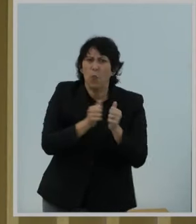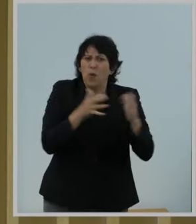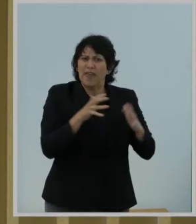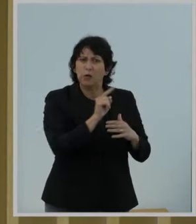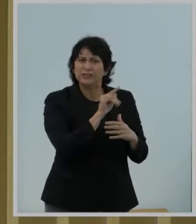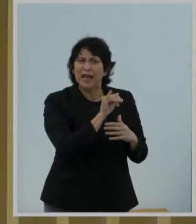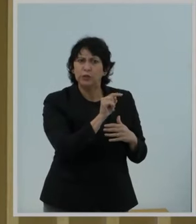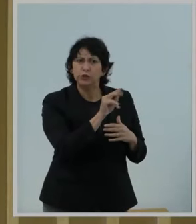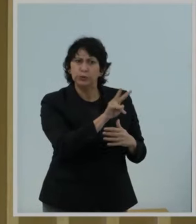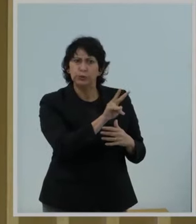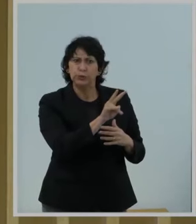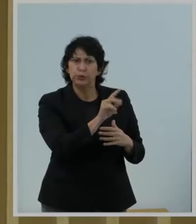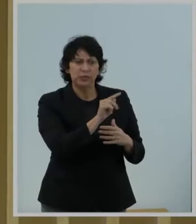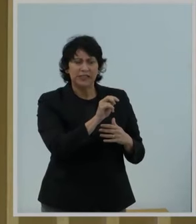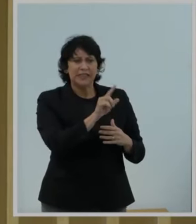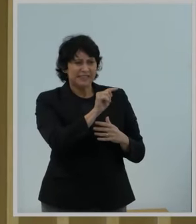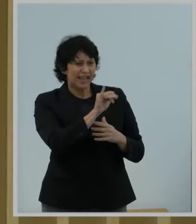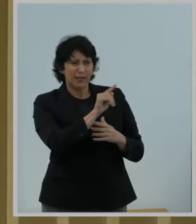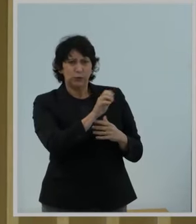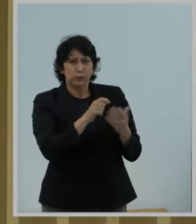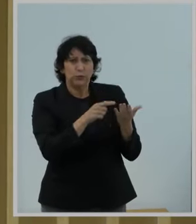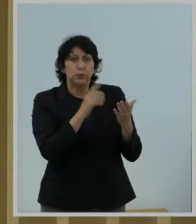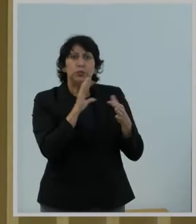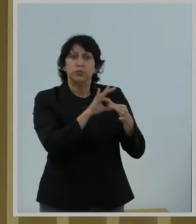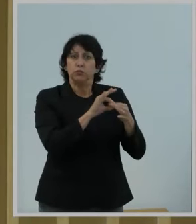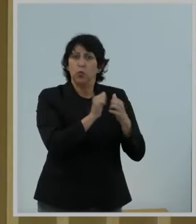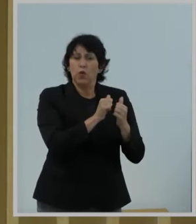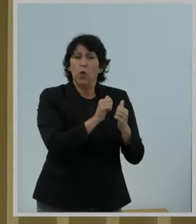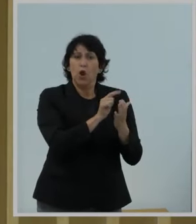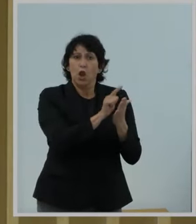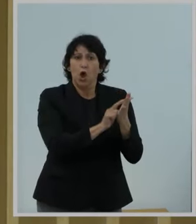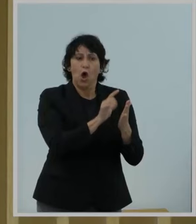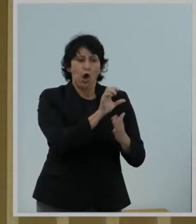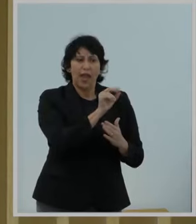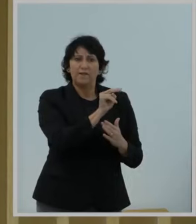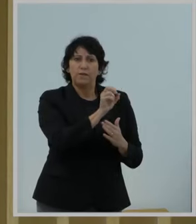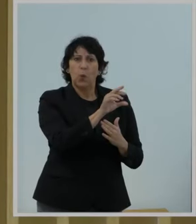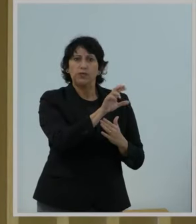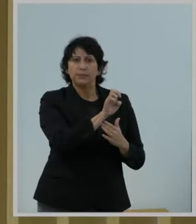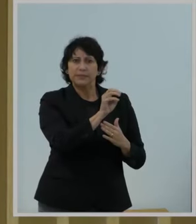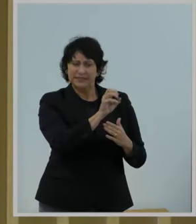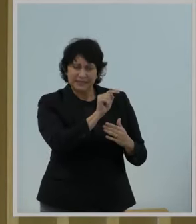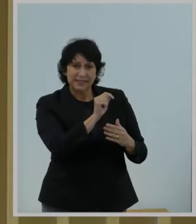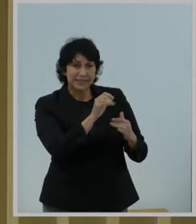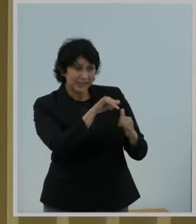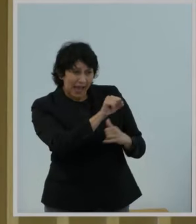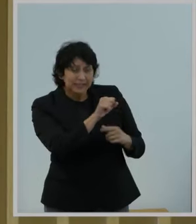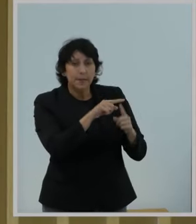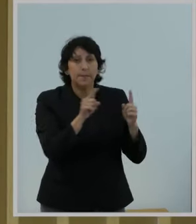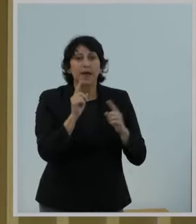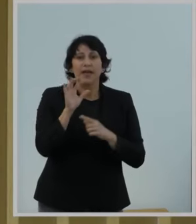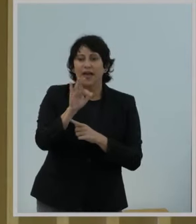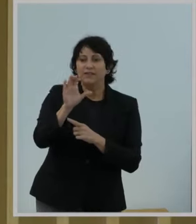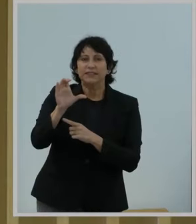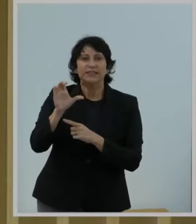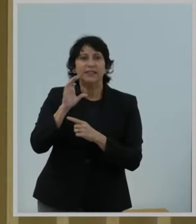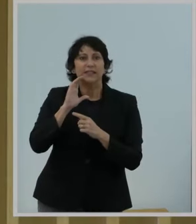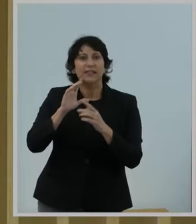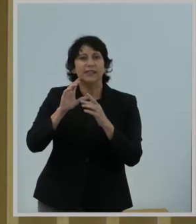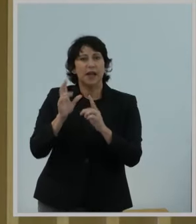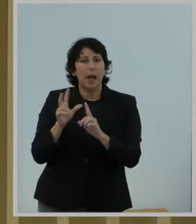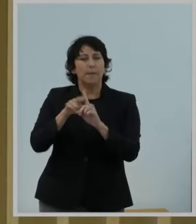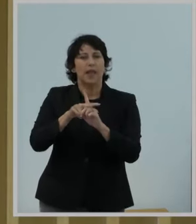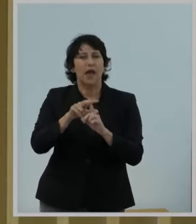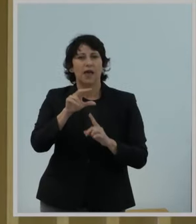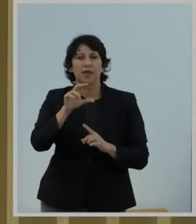We're now told that Title II is necessary for law enforcement as well, but the FCC applied the Communications Assistant for Law Enforcement Act,